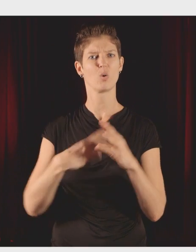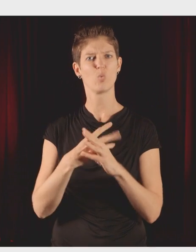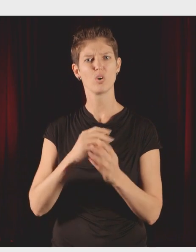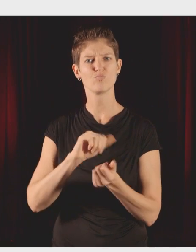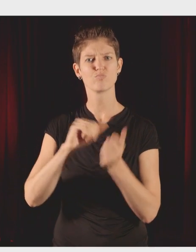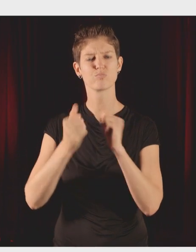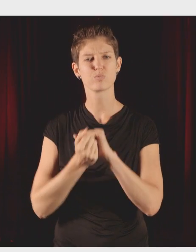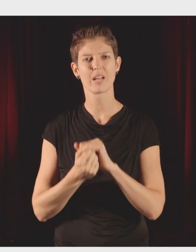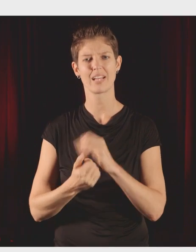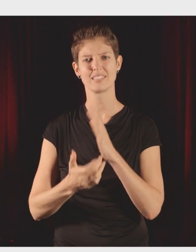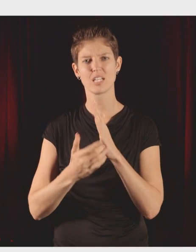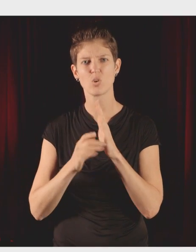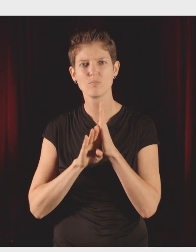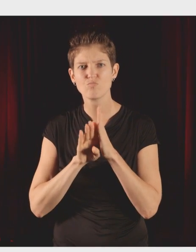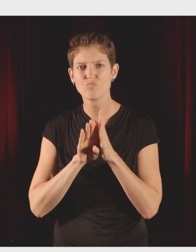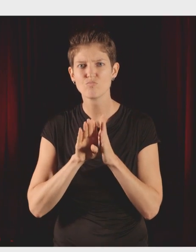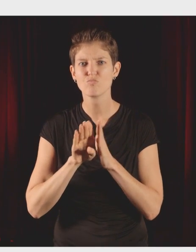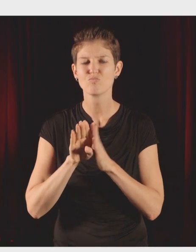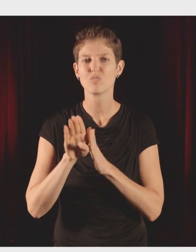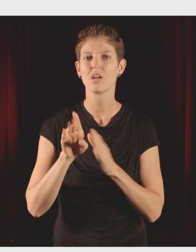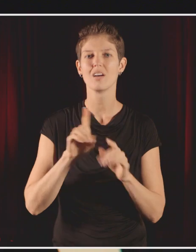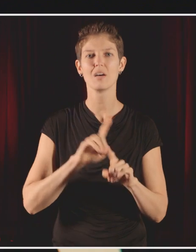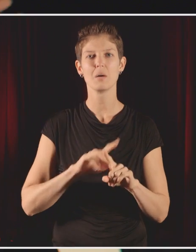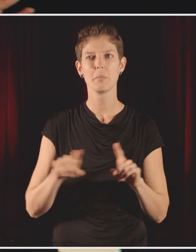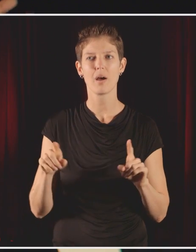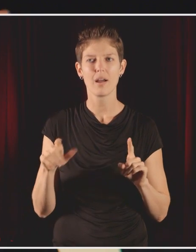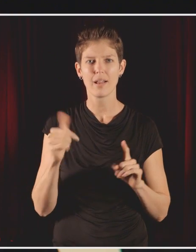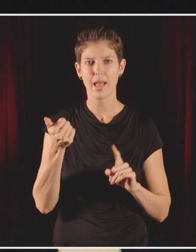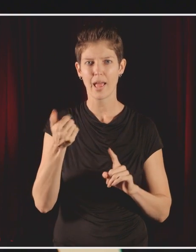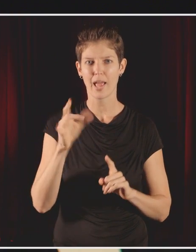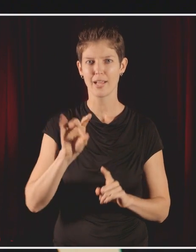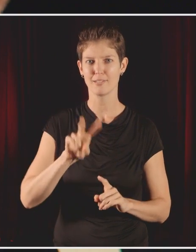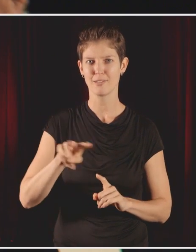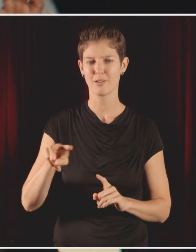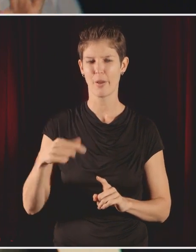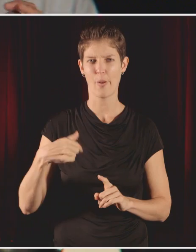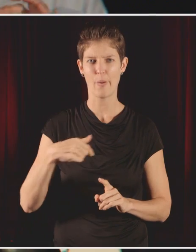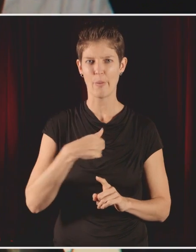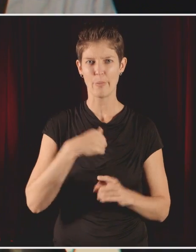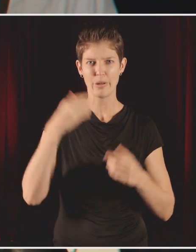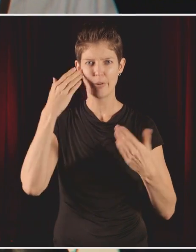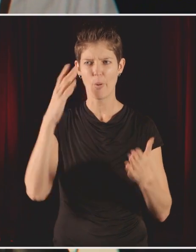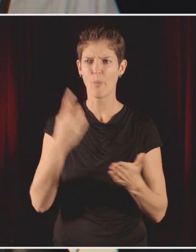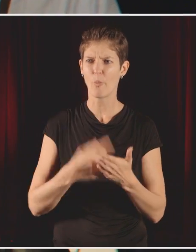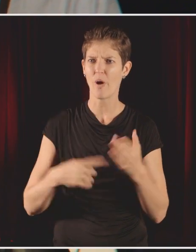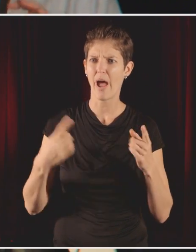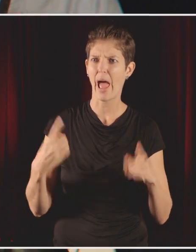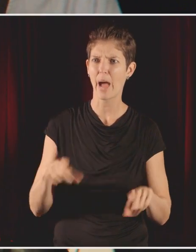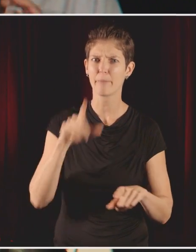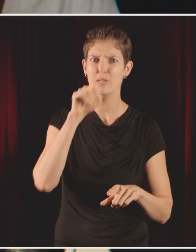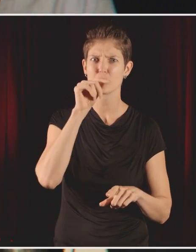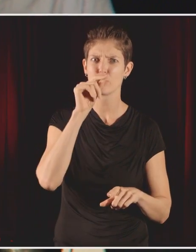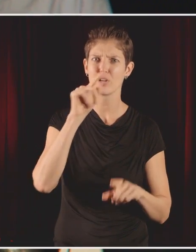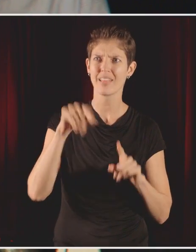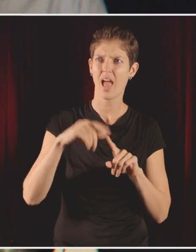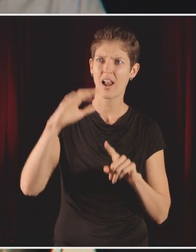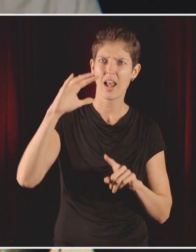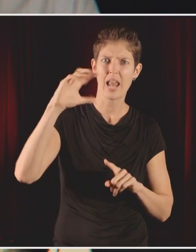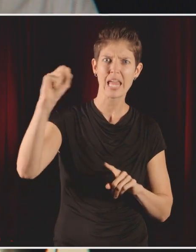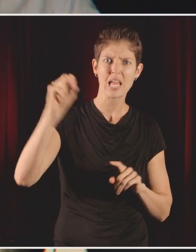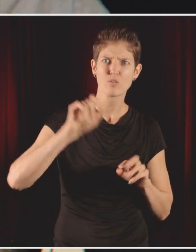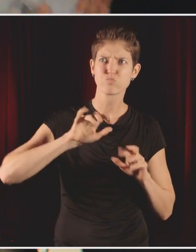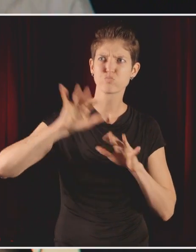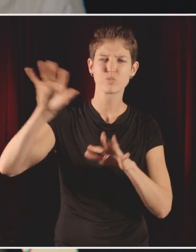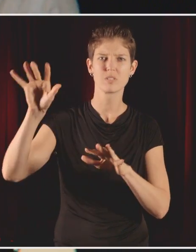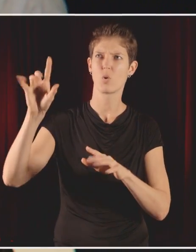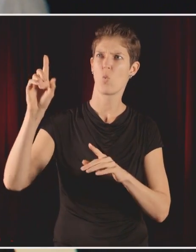globalizing, and it's the age of scientific technology starting to rise, and at this point, we still don't know if birds migrate, if they can go